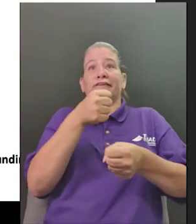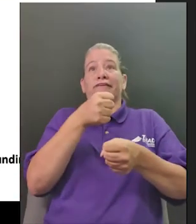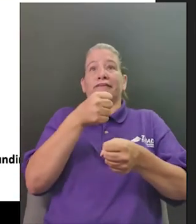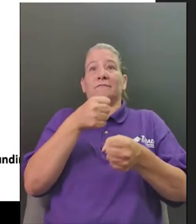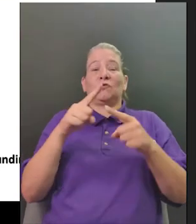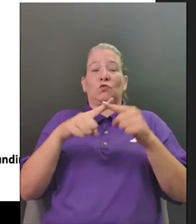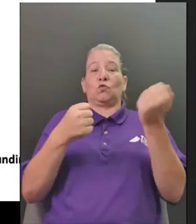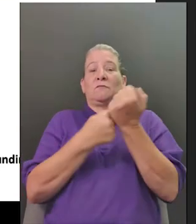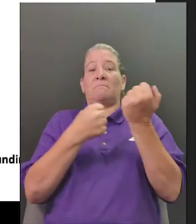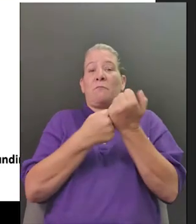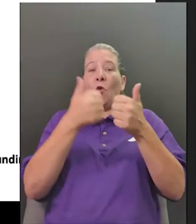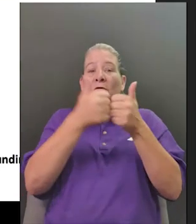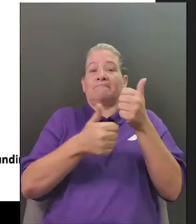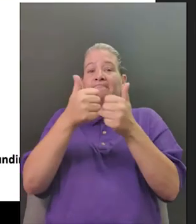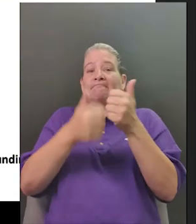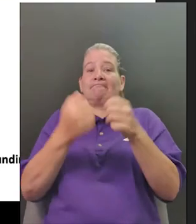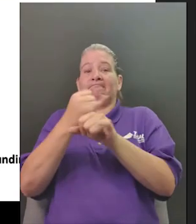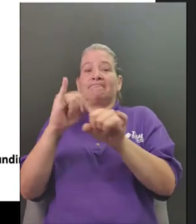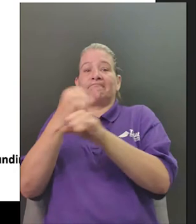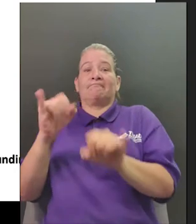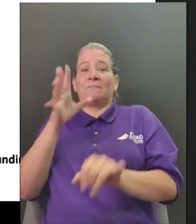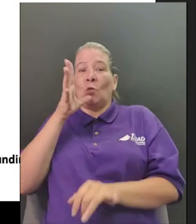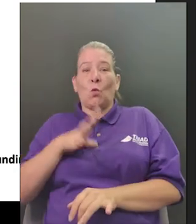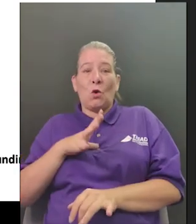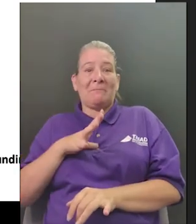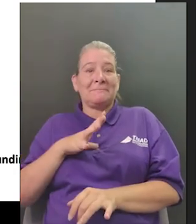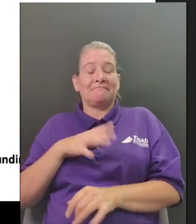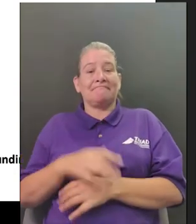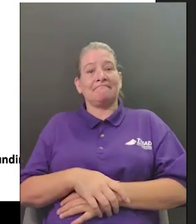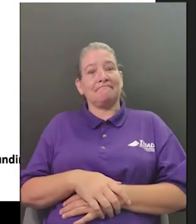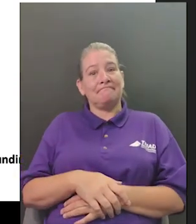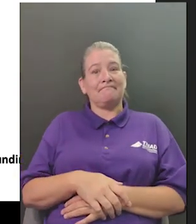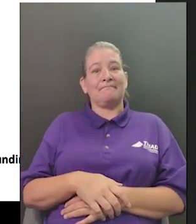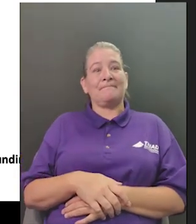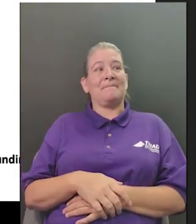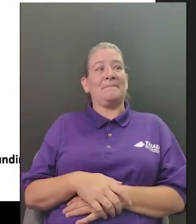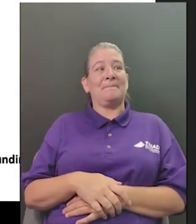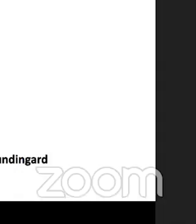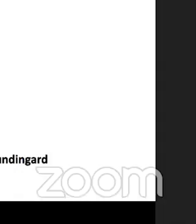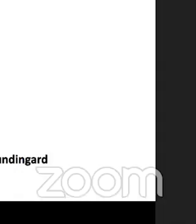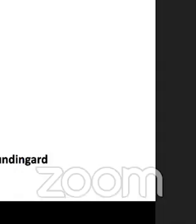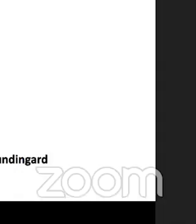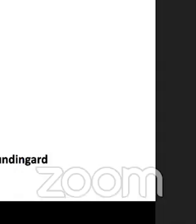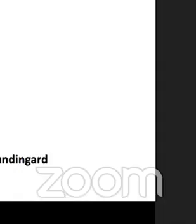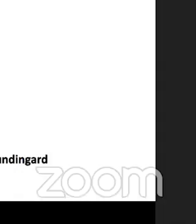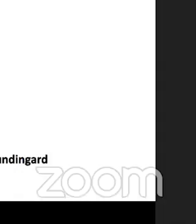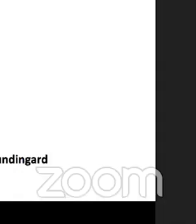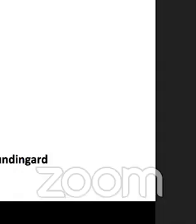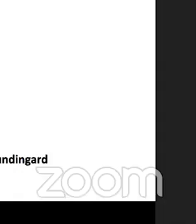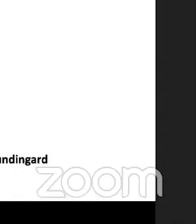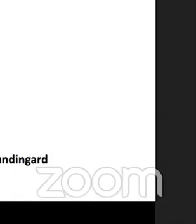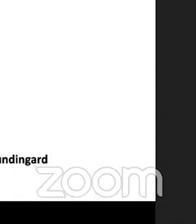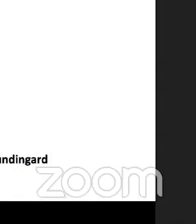i did see some questions in the chat i know someone was asking specifically about